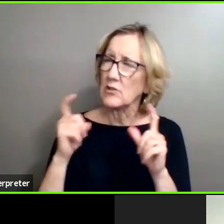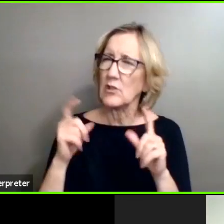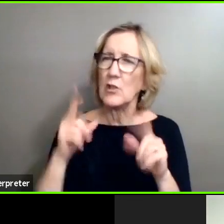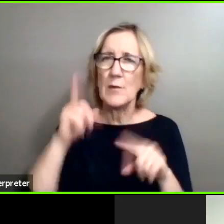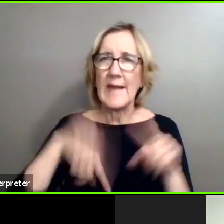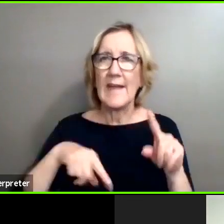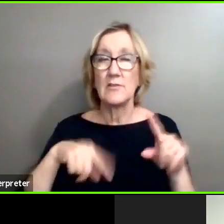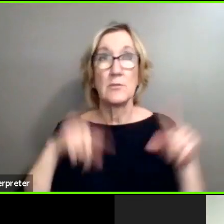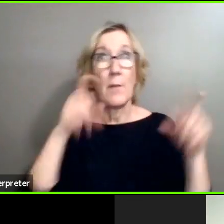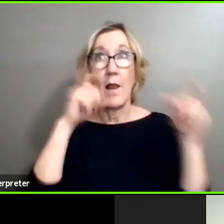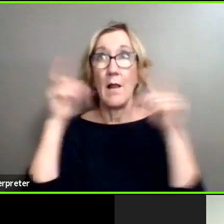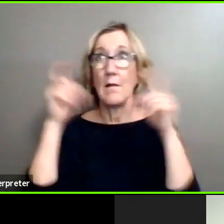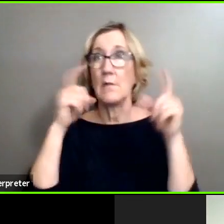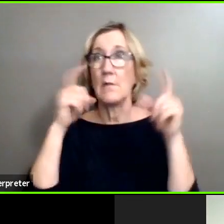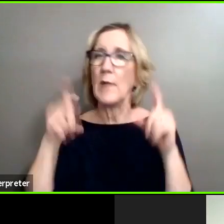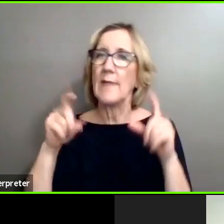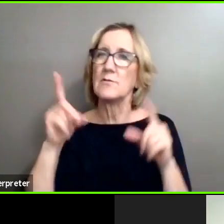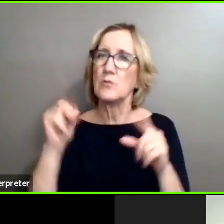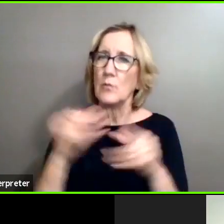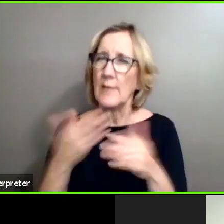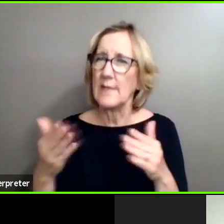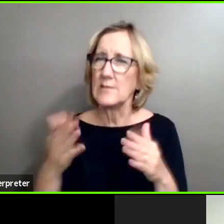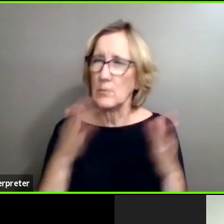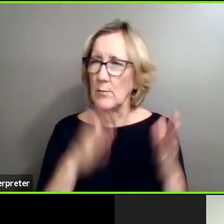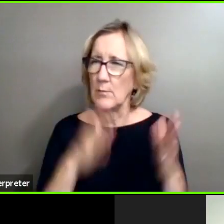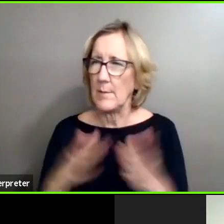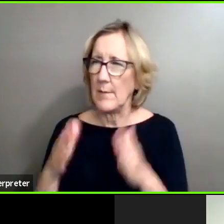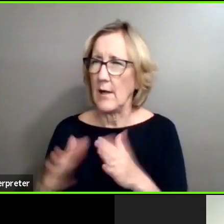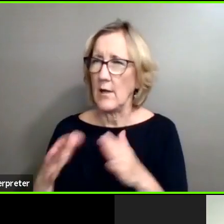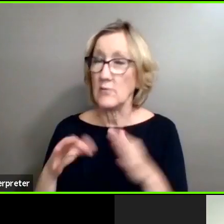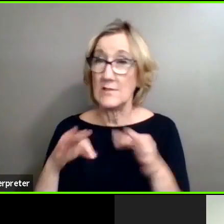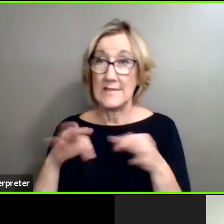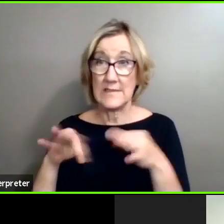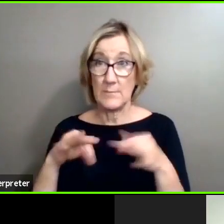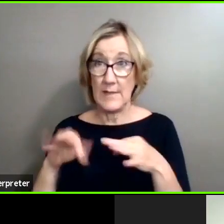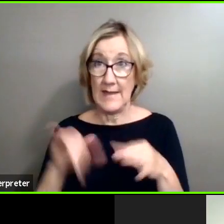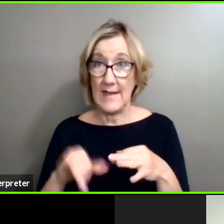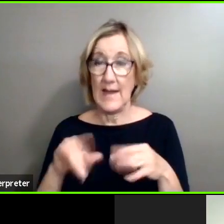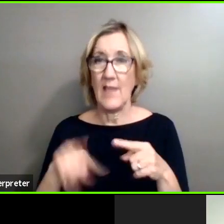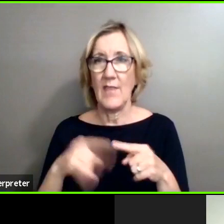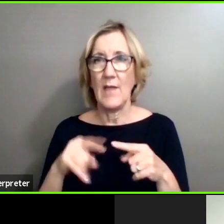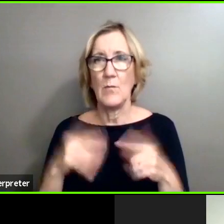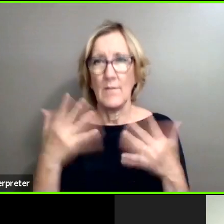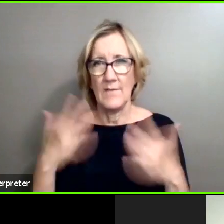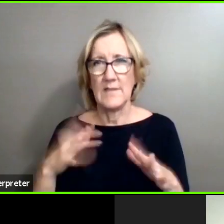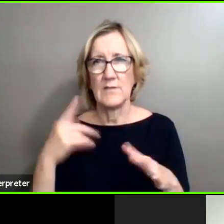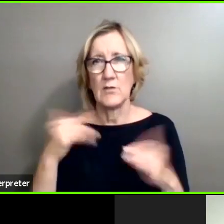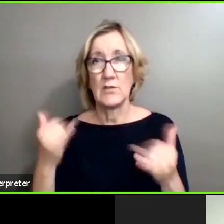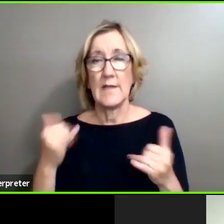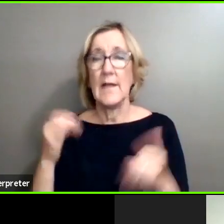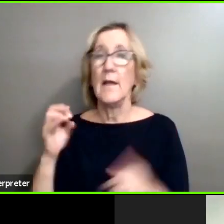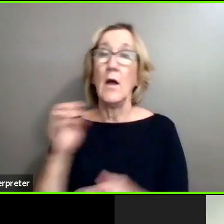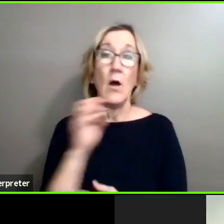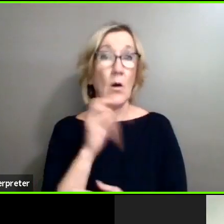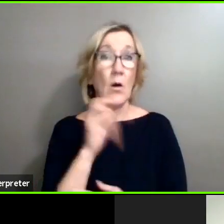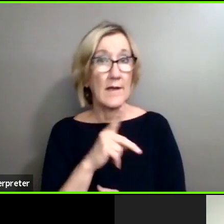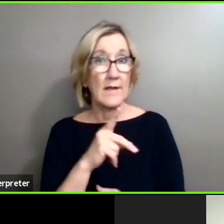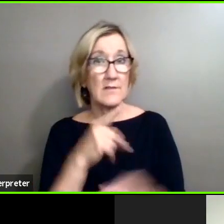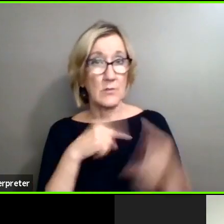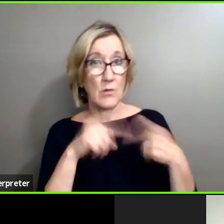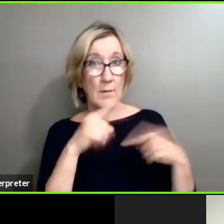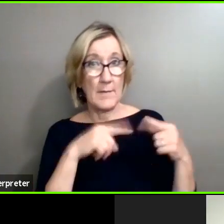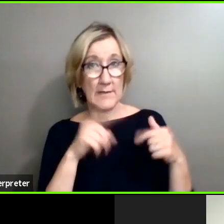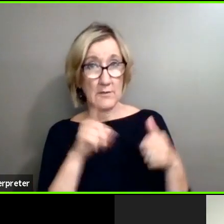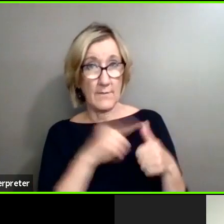There are some things that you have to do beforehand. Right. So, just explain that, then we'll kind of wrap it up for the day. Okay. So, going back to the first